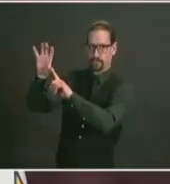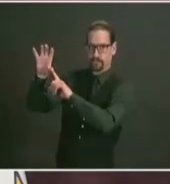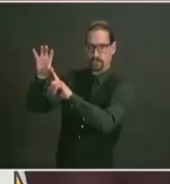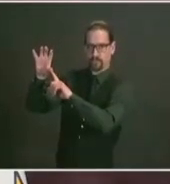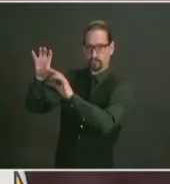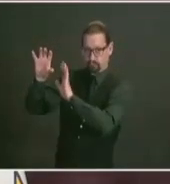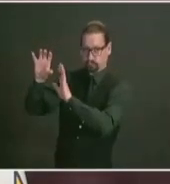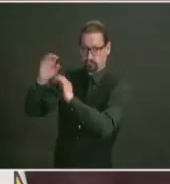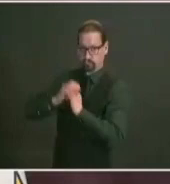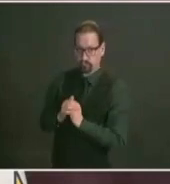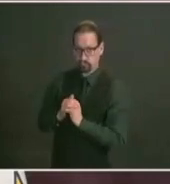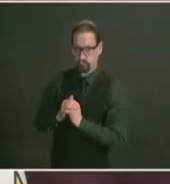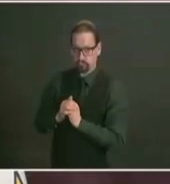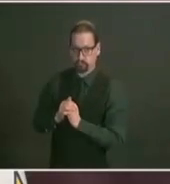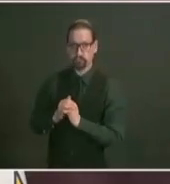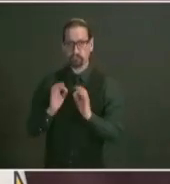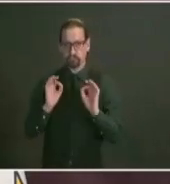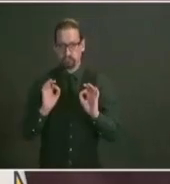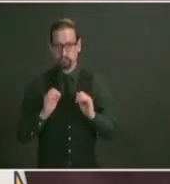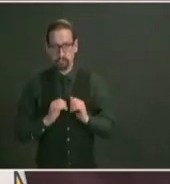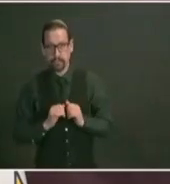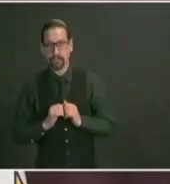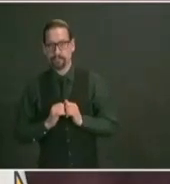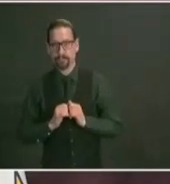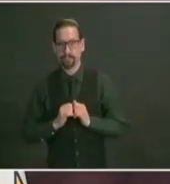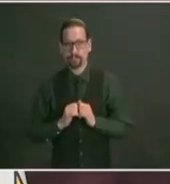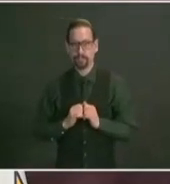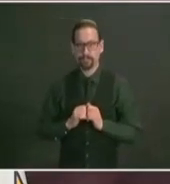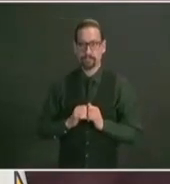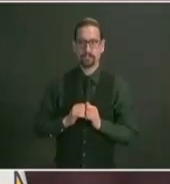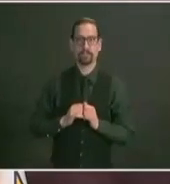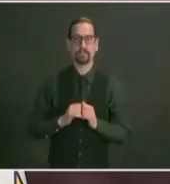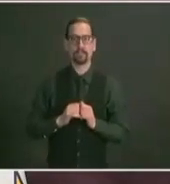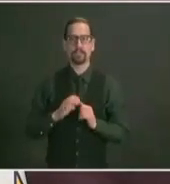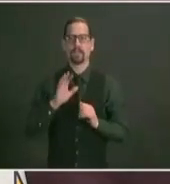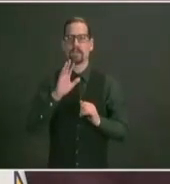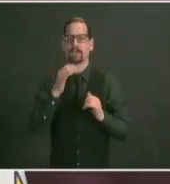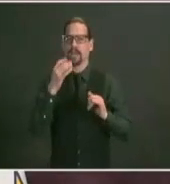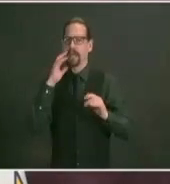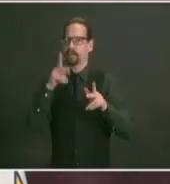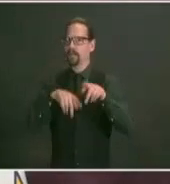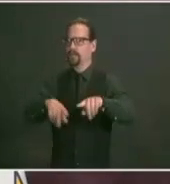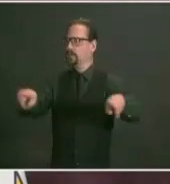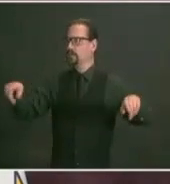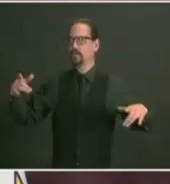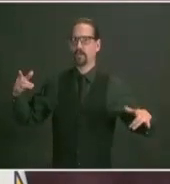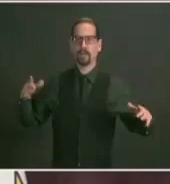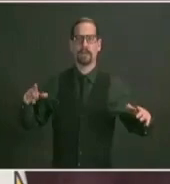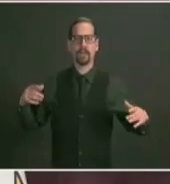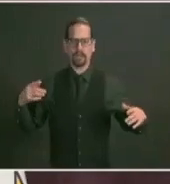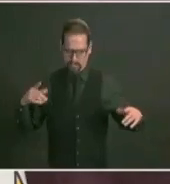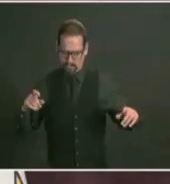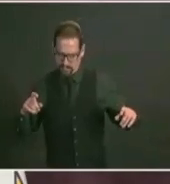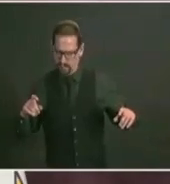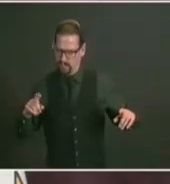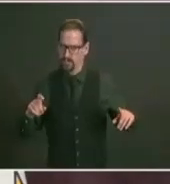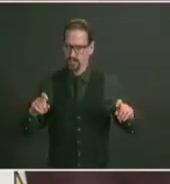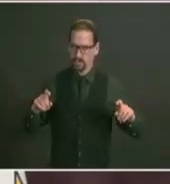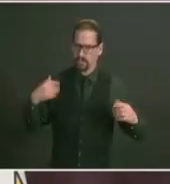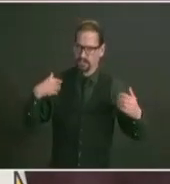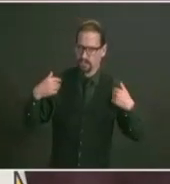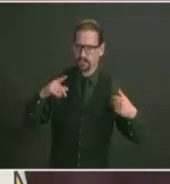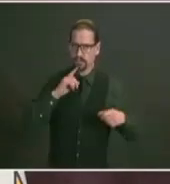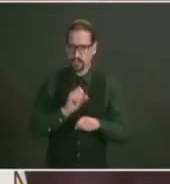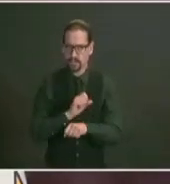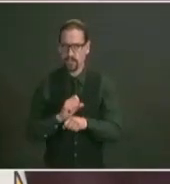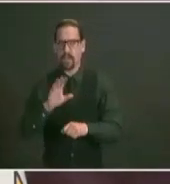we've received inquiries regarding events that are still larger you heard governor mckee refer to